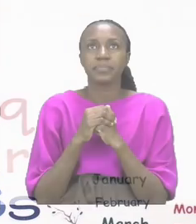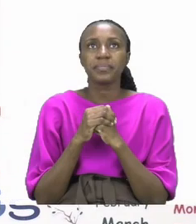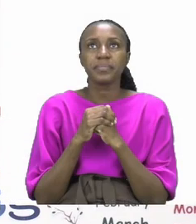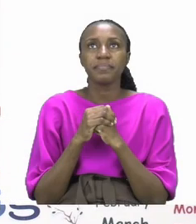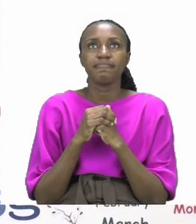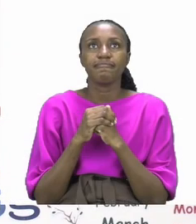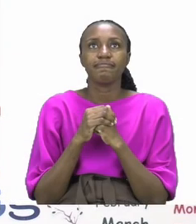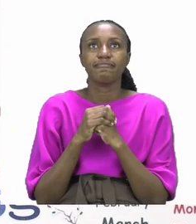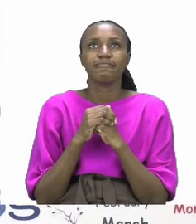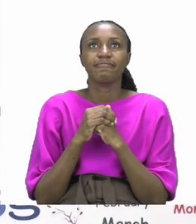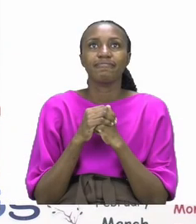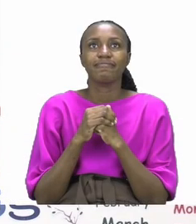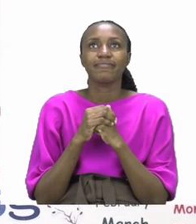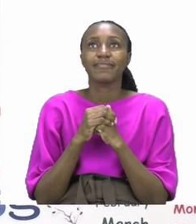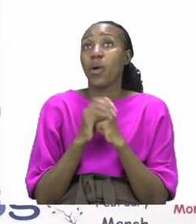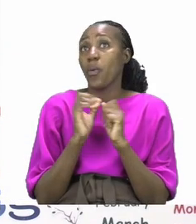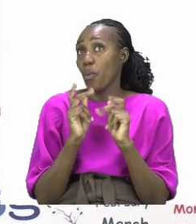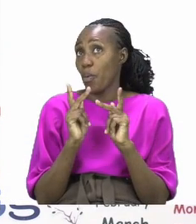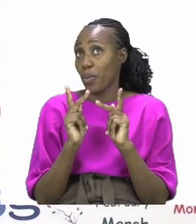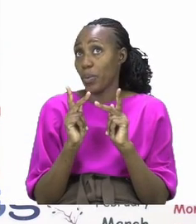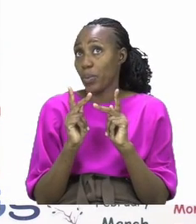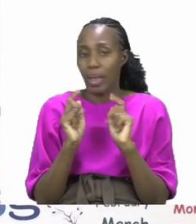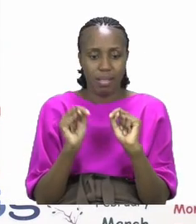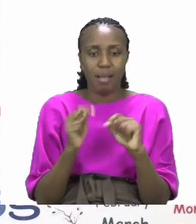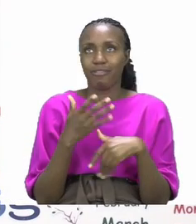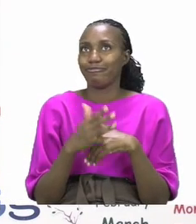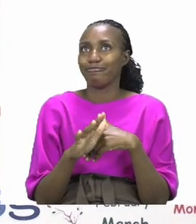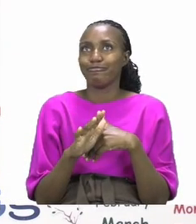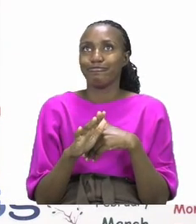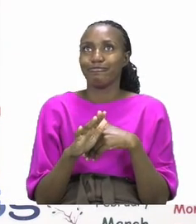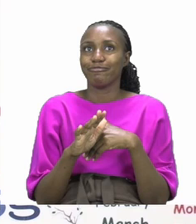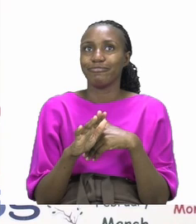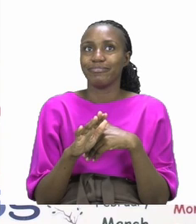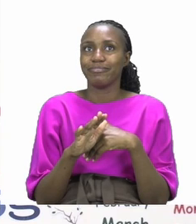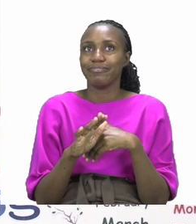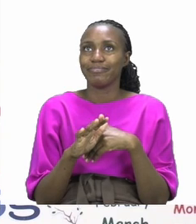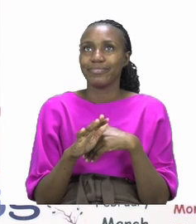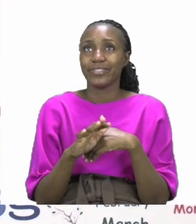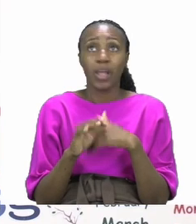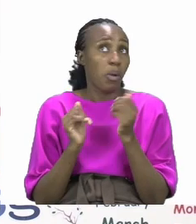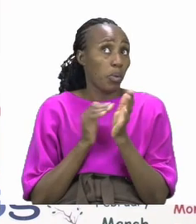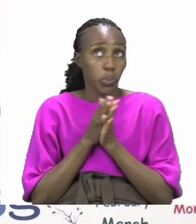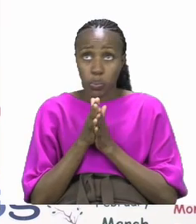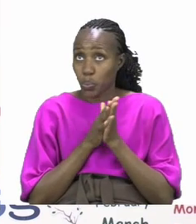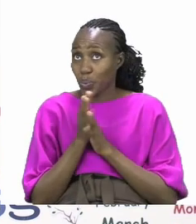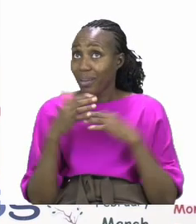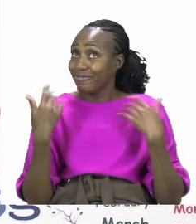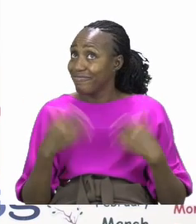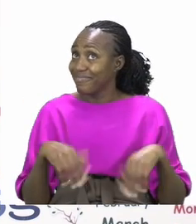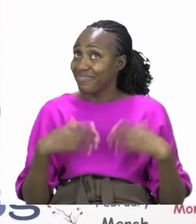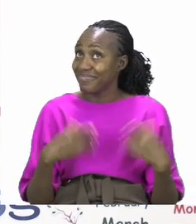Boys and girls we have now come to the end of our lesson but I hope you had fun. Remember